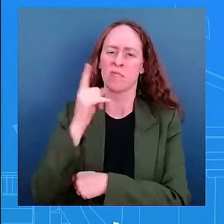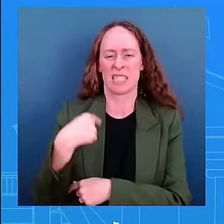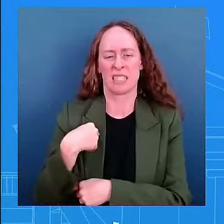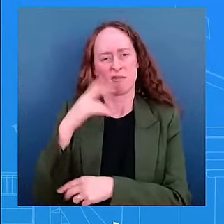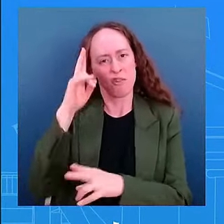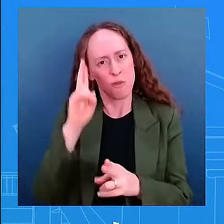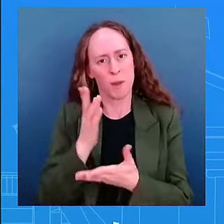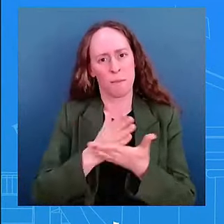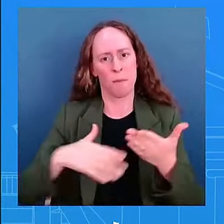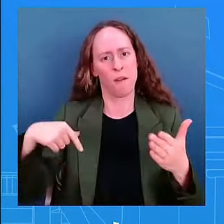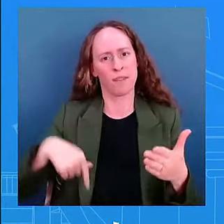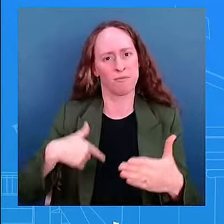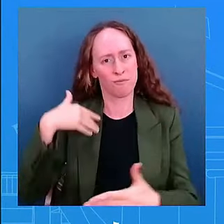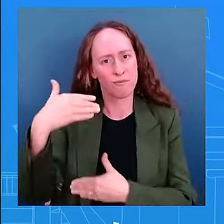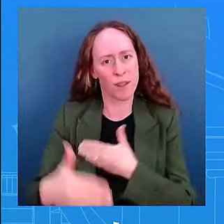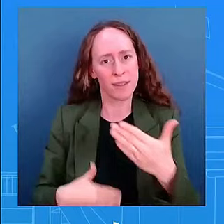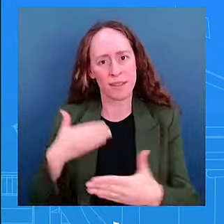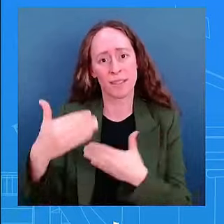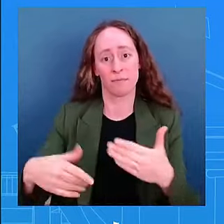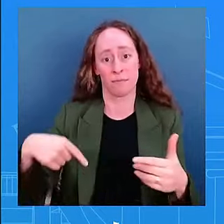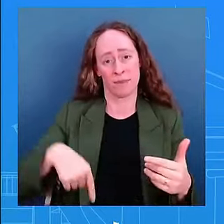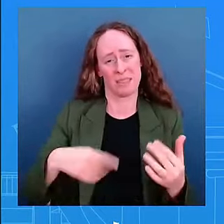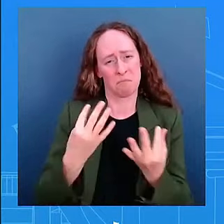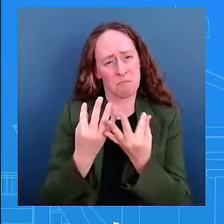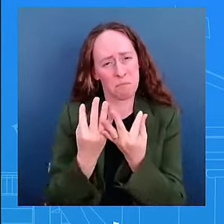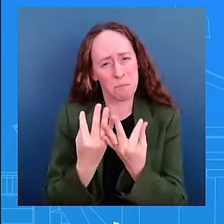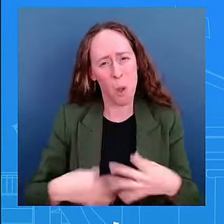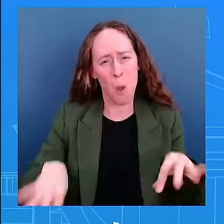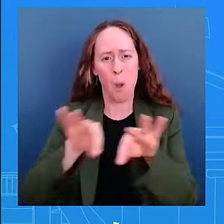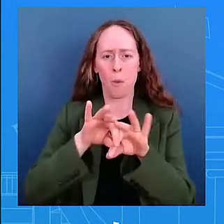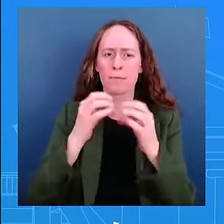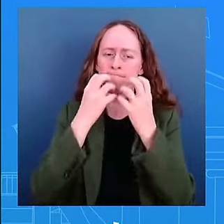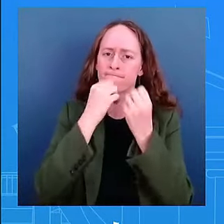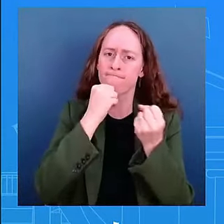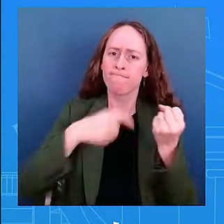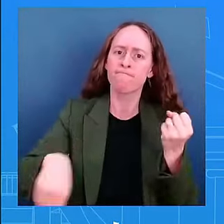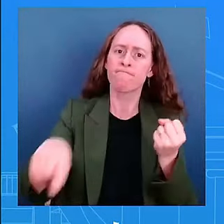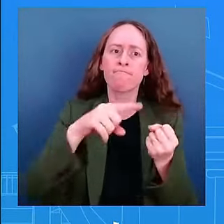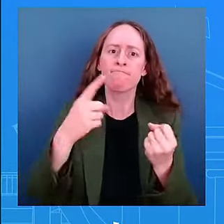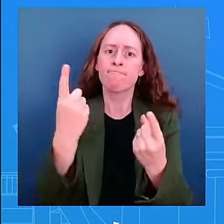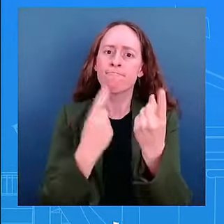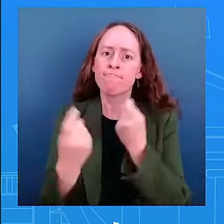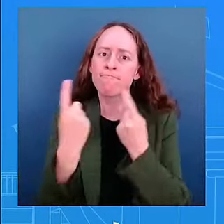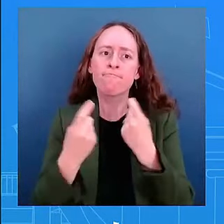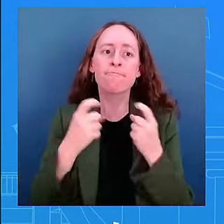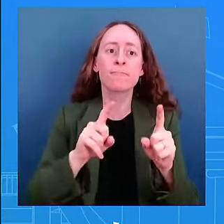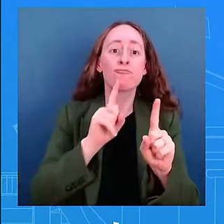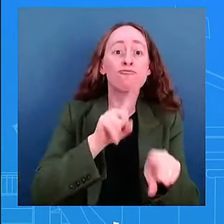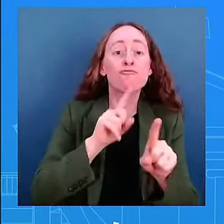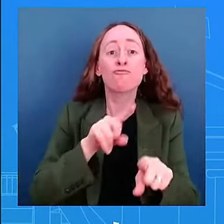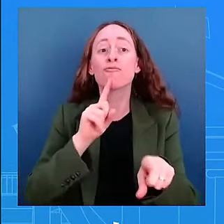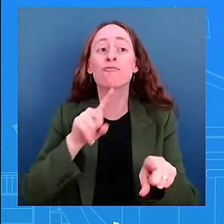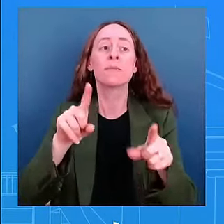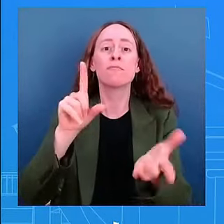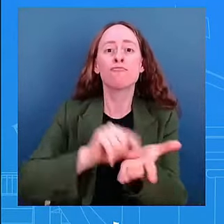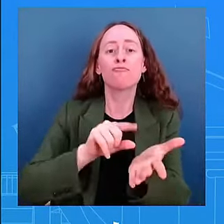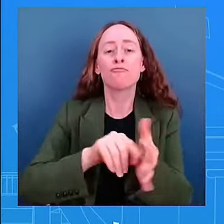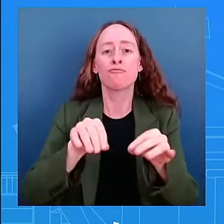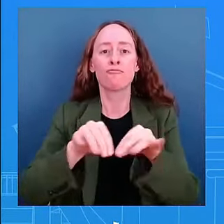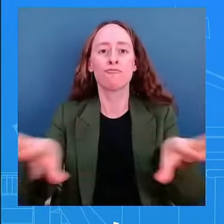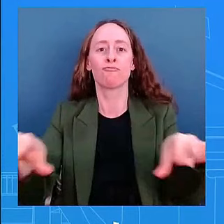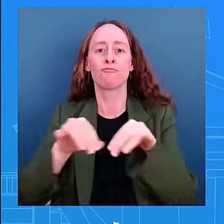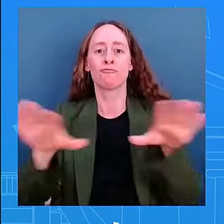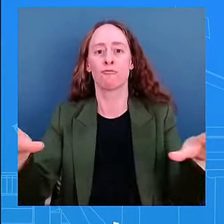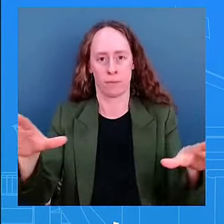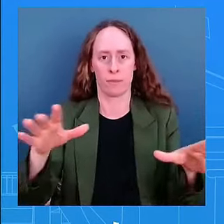incredibly important and I think what we do almost every day shines a light to the world of how democracy works and